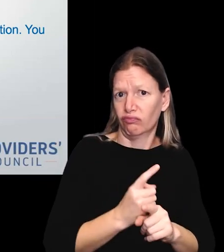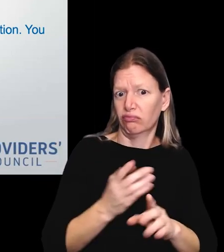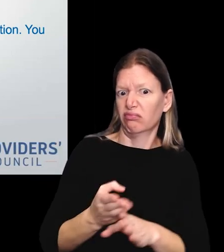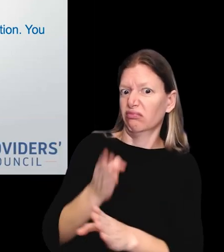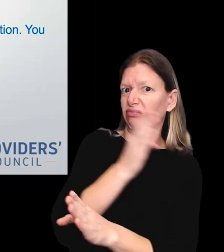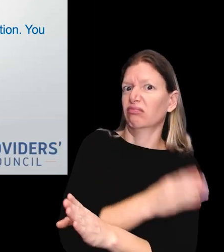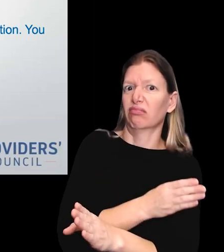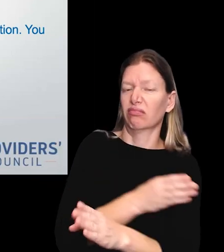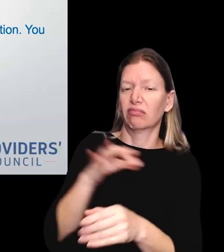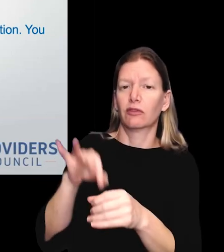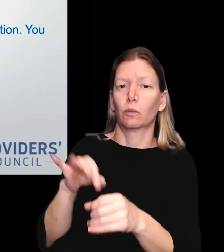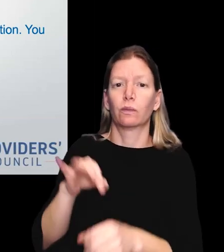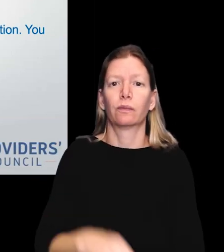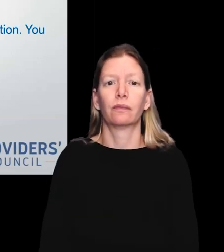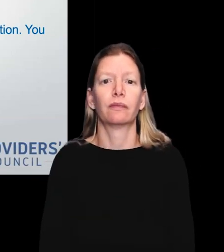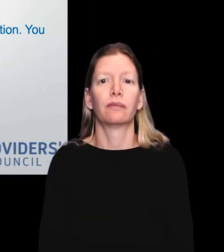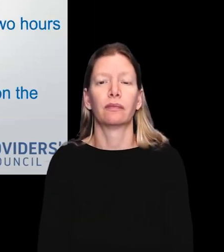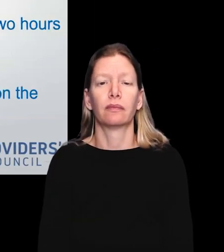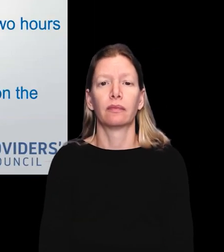is correctly up to date.